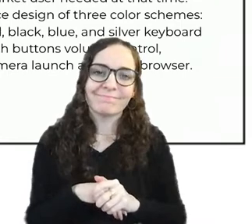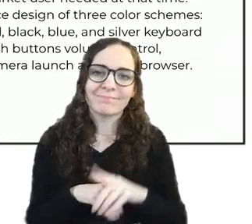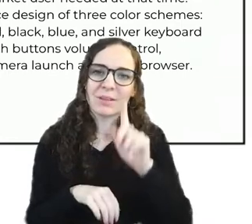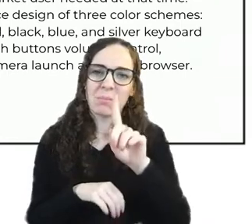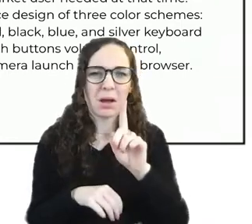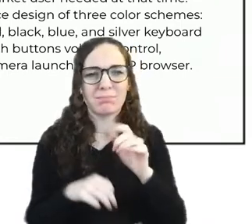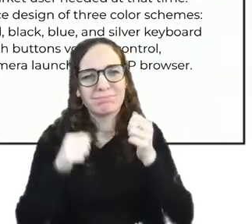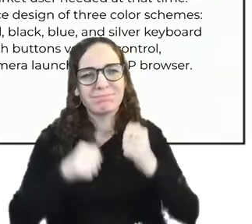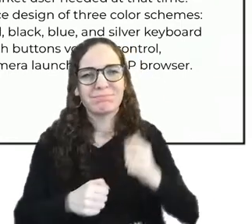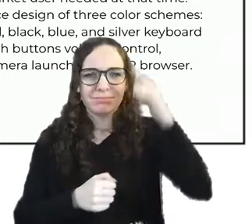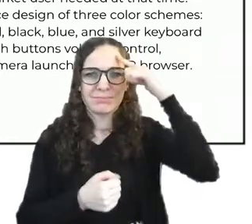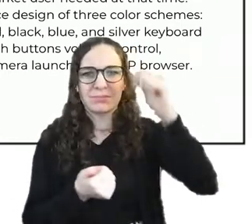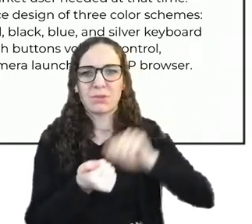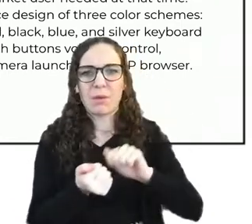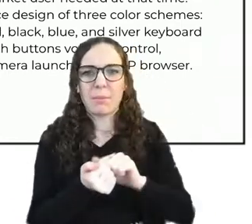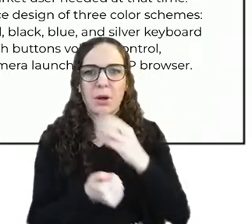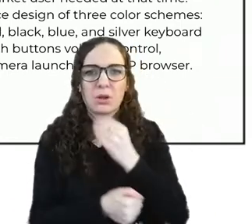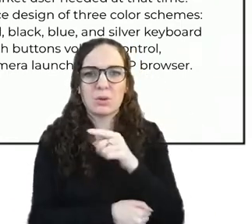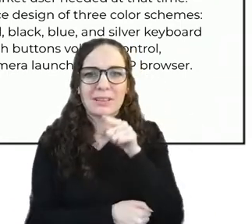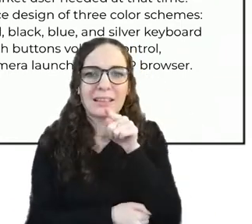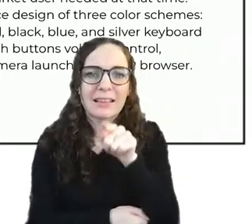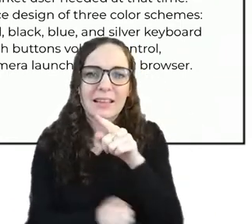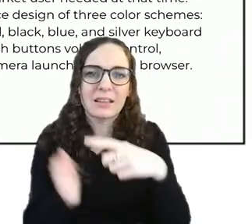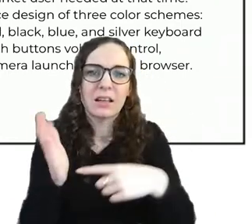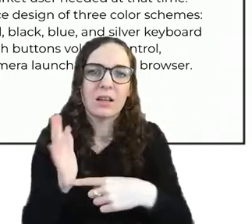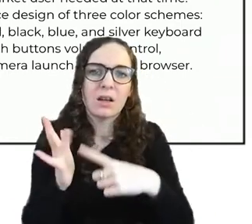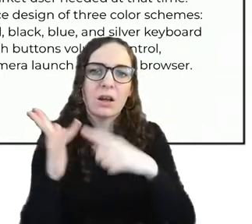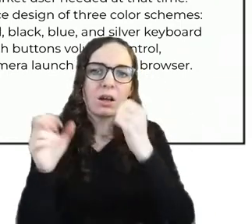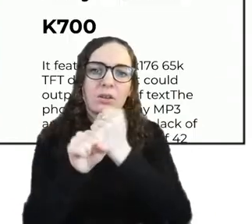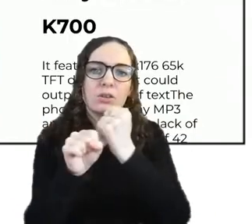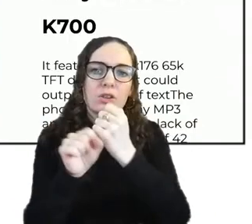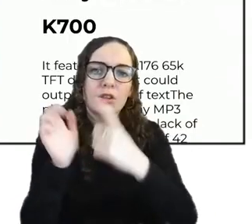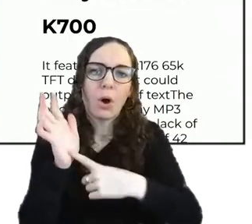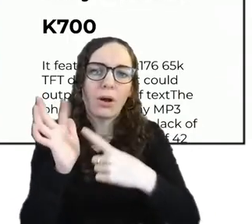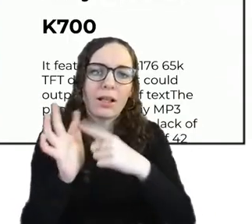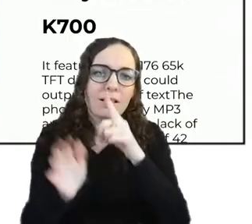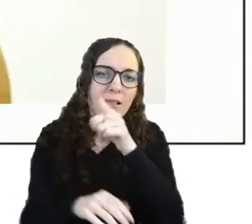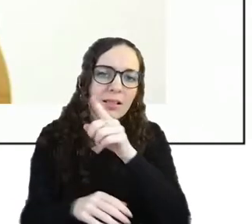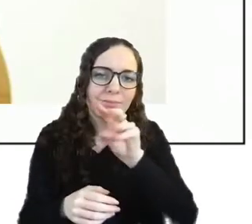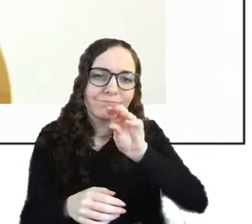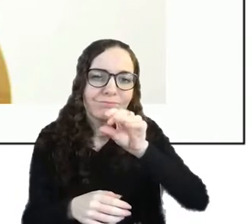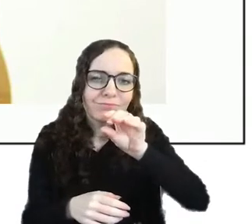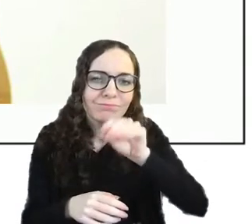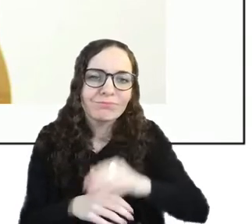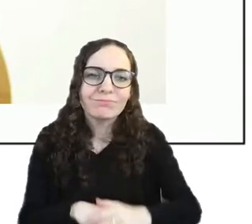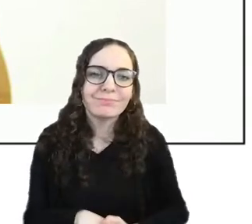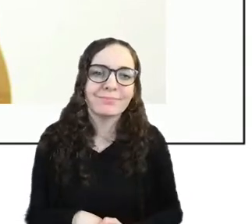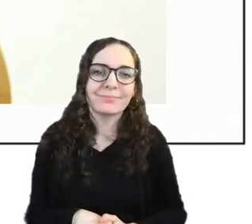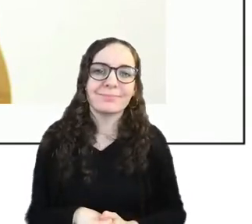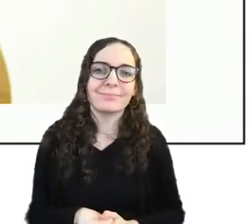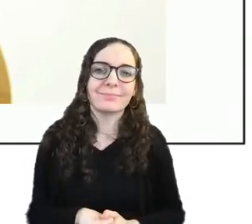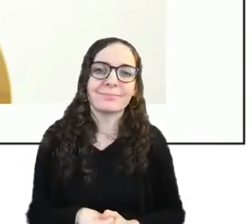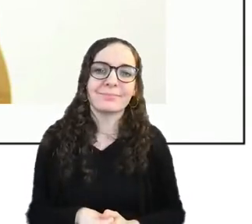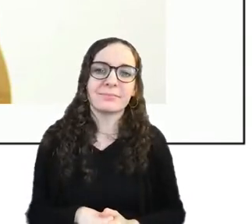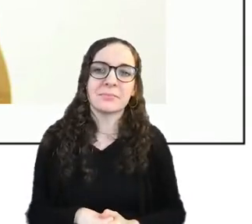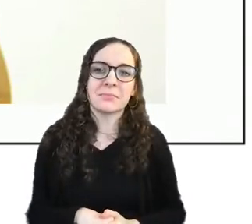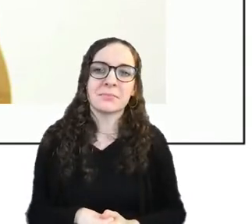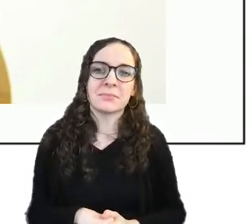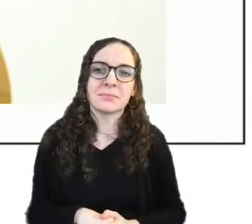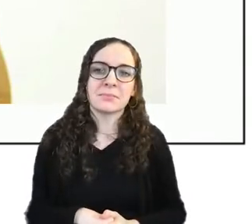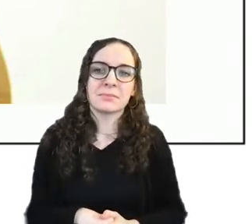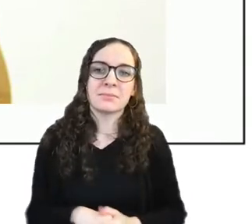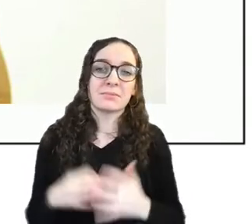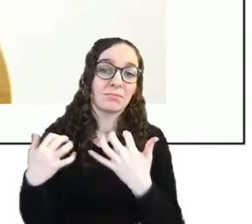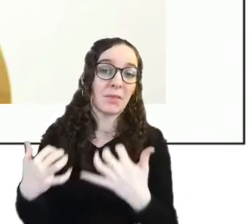using this toggle just there um i didn't own